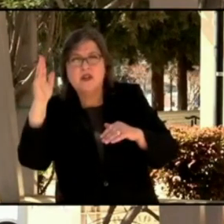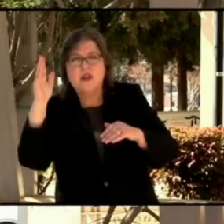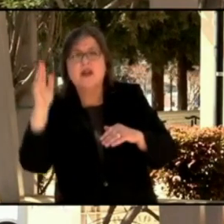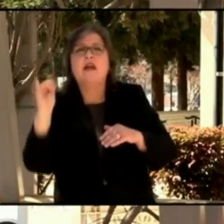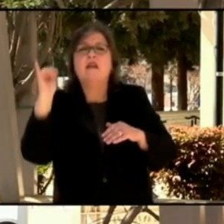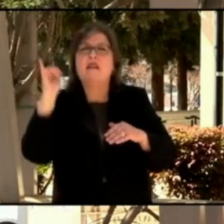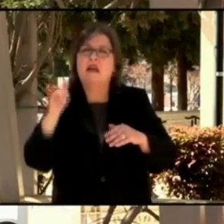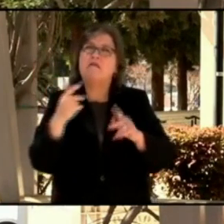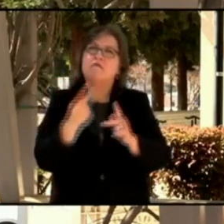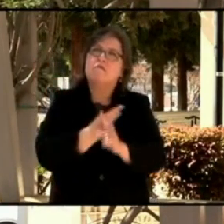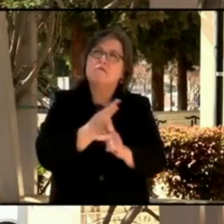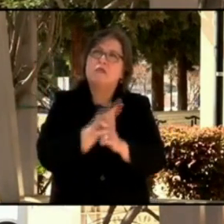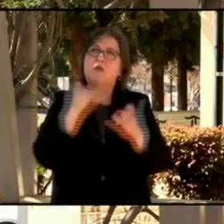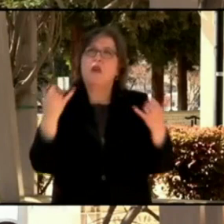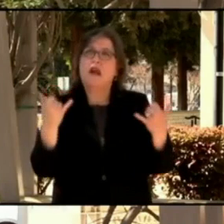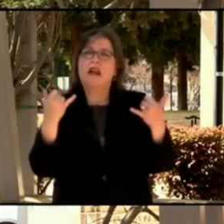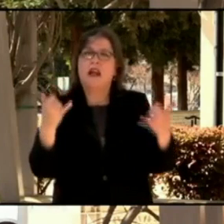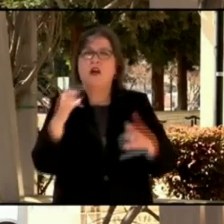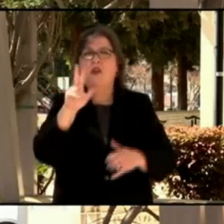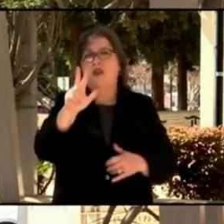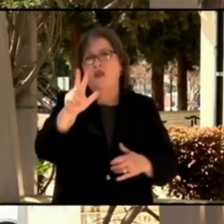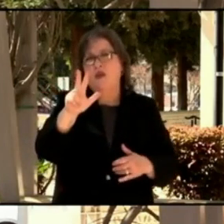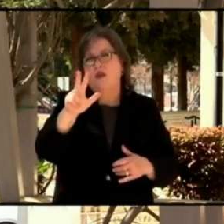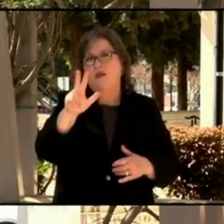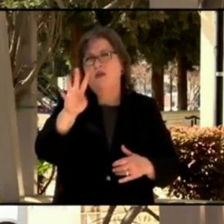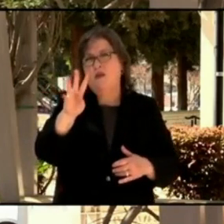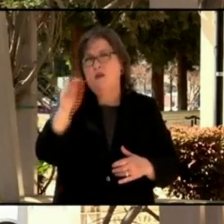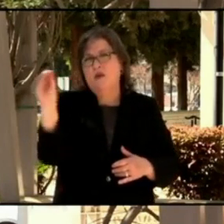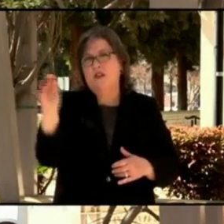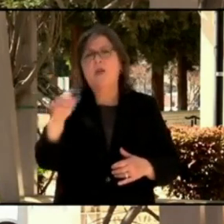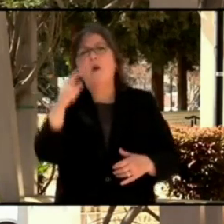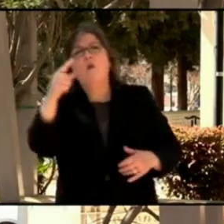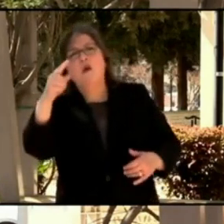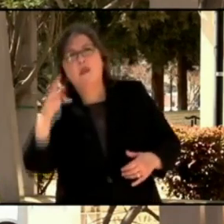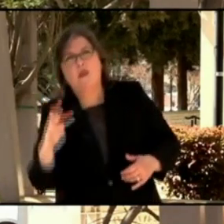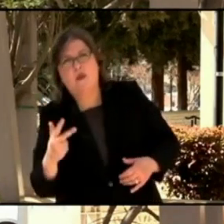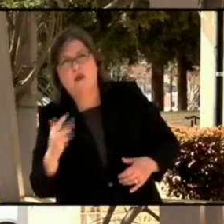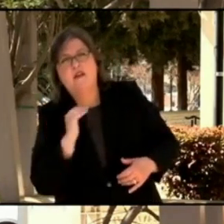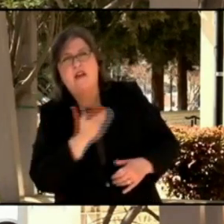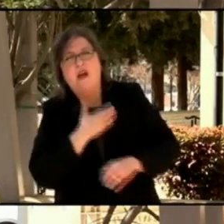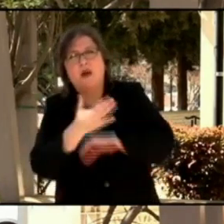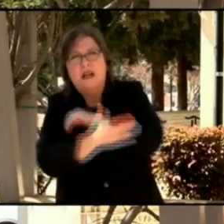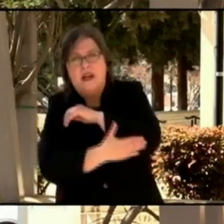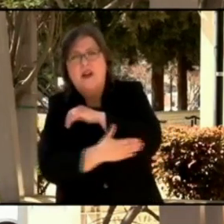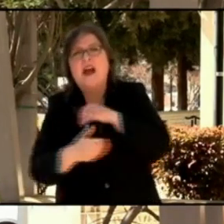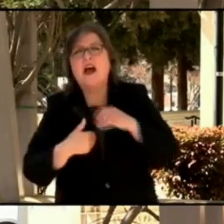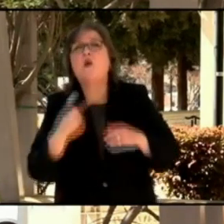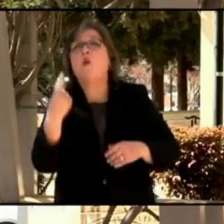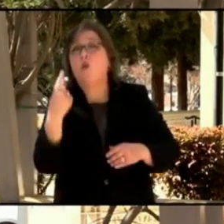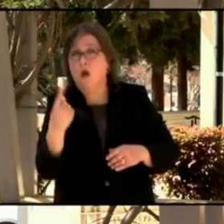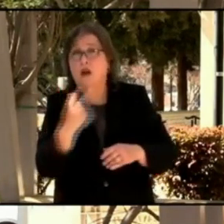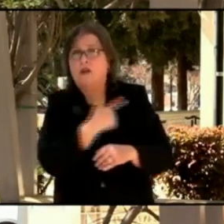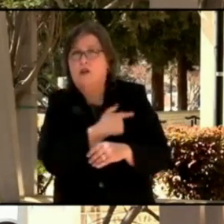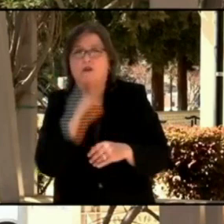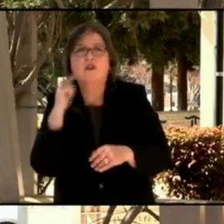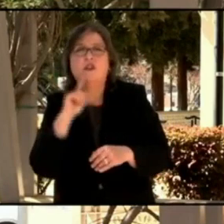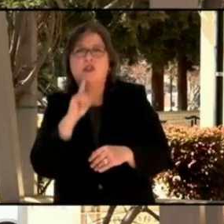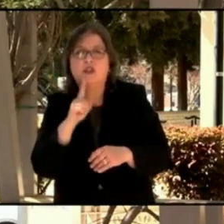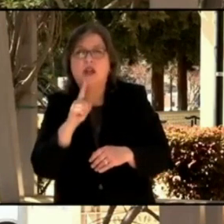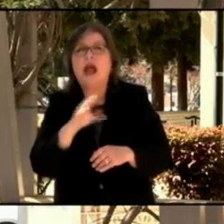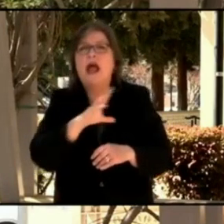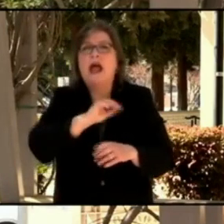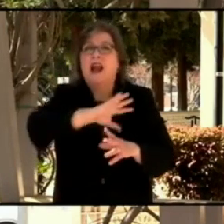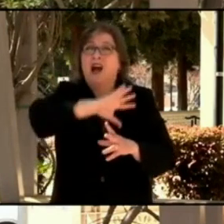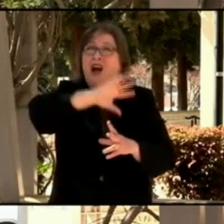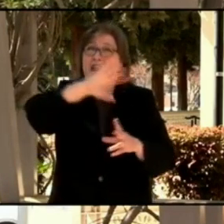that has had at least one dose. And if you look at how many of all of those of our entire county have completed the whole